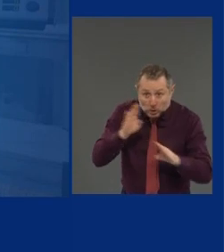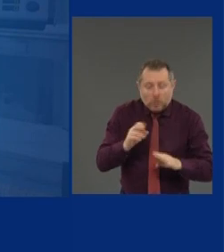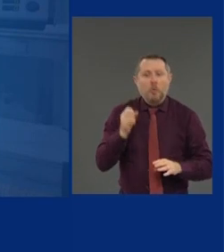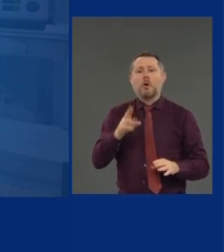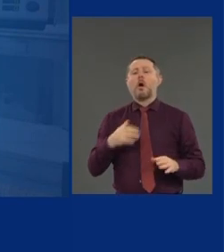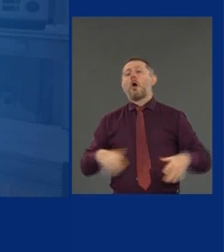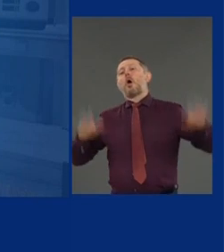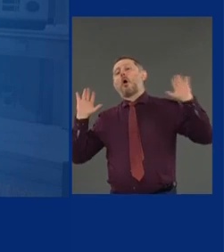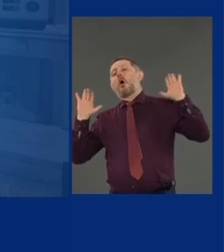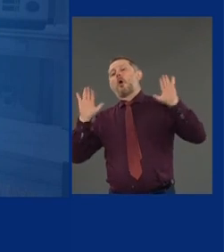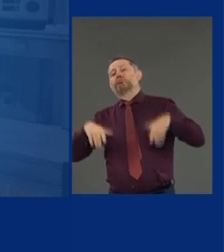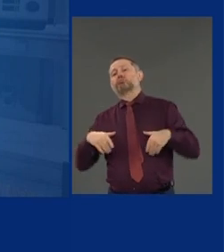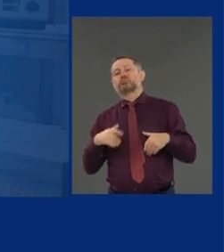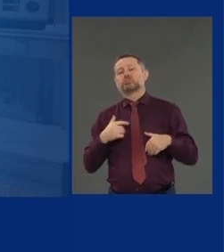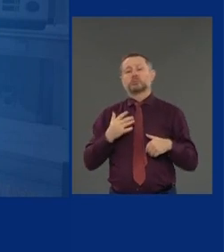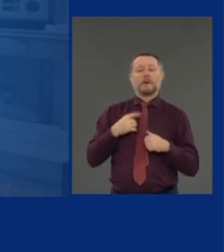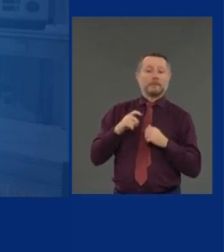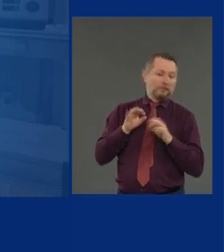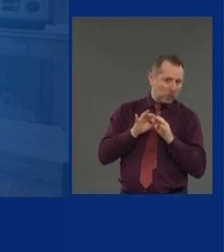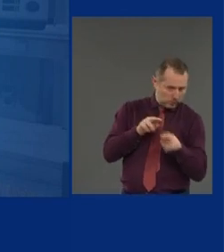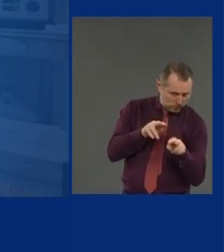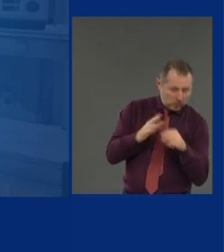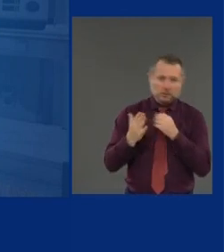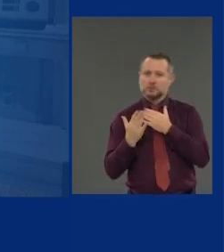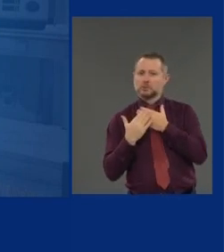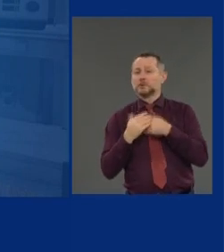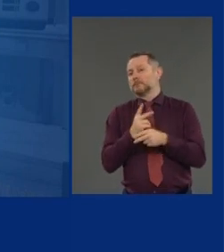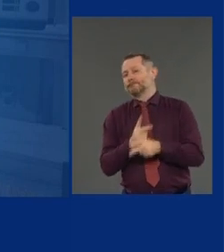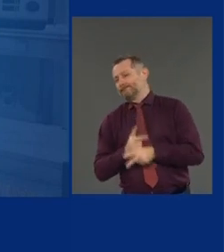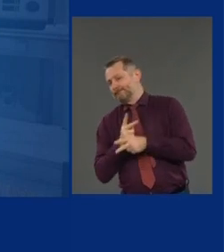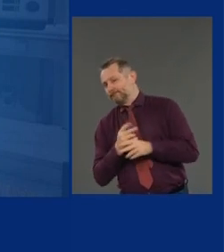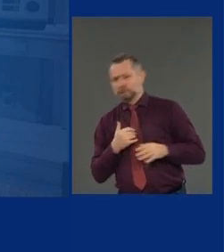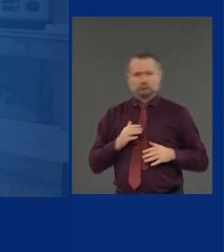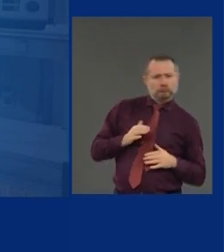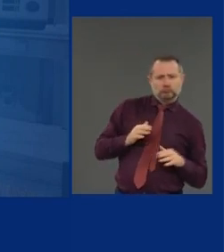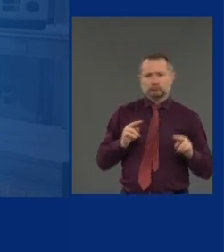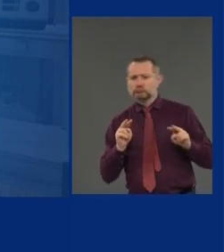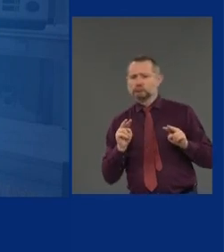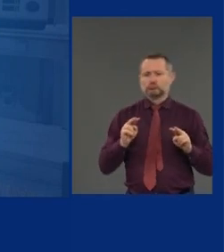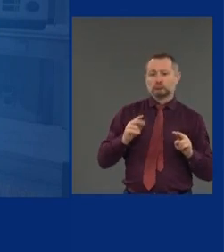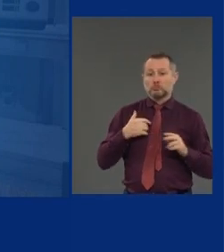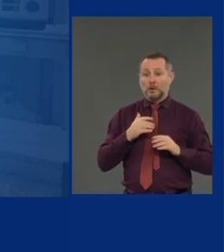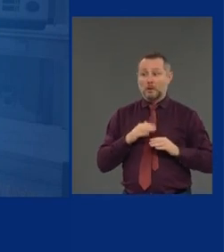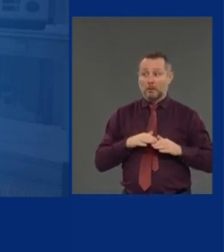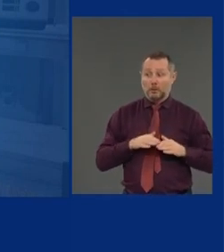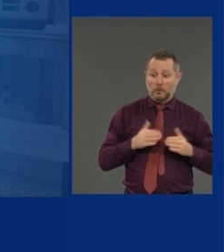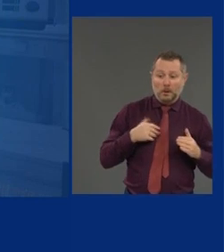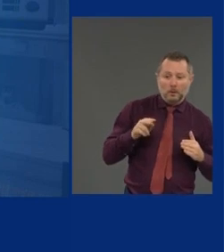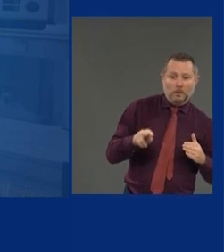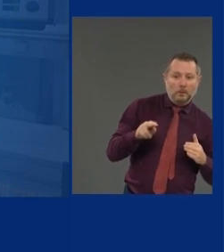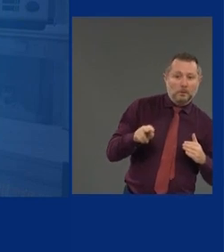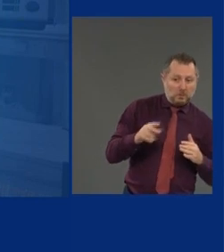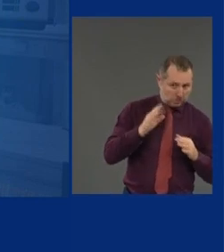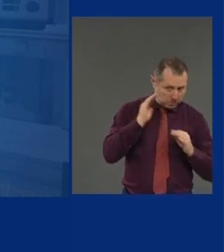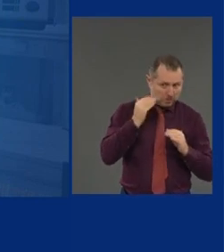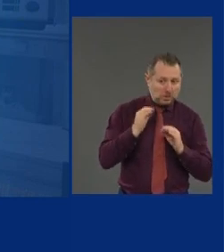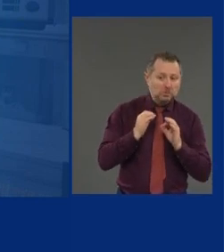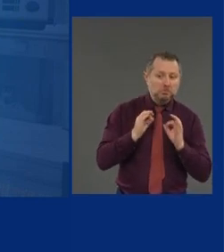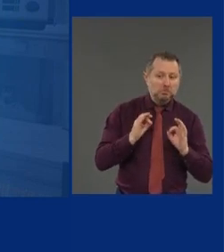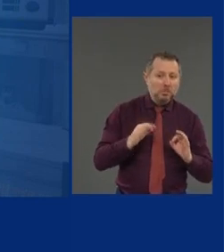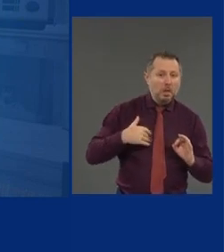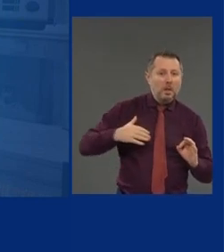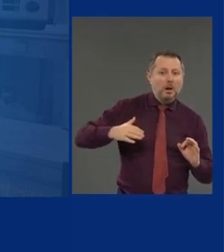cautionary tale, or see if the reopening is proceeding without increasing the viral